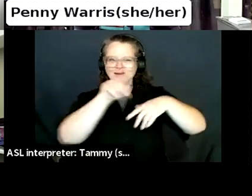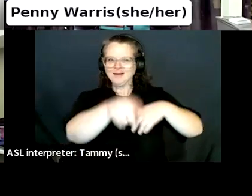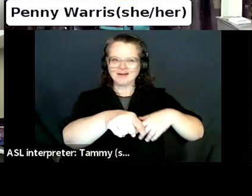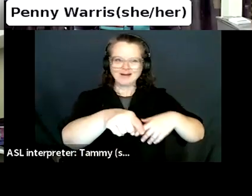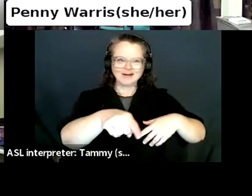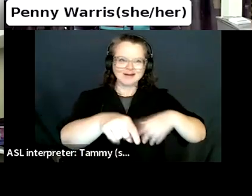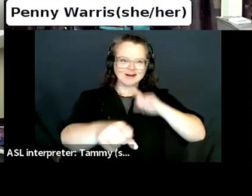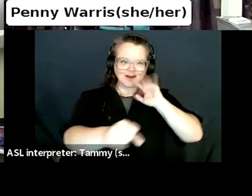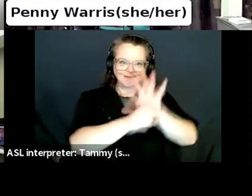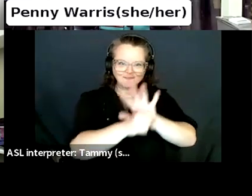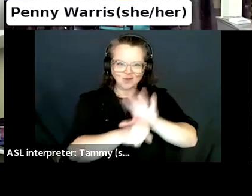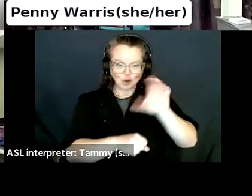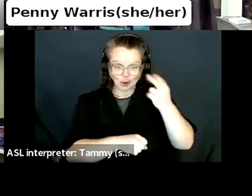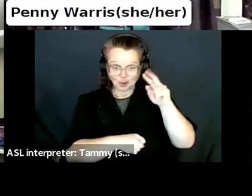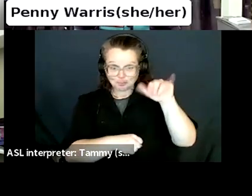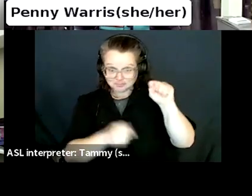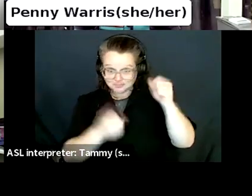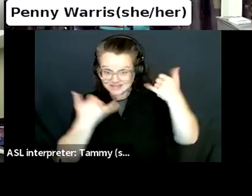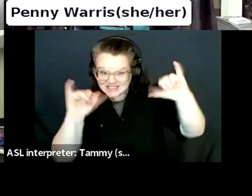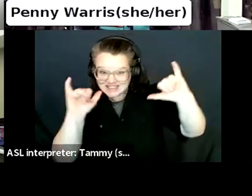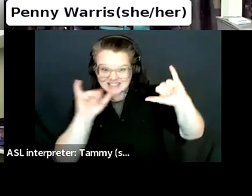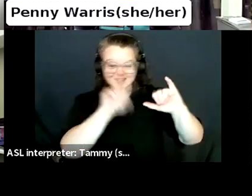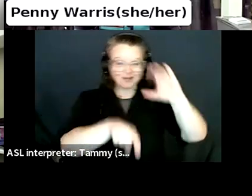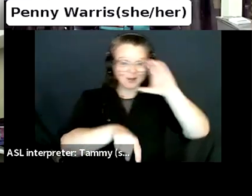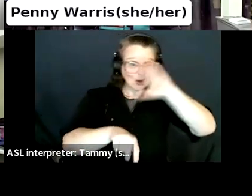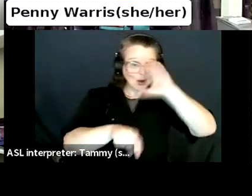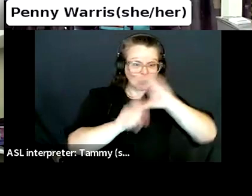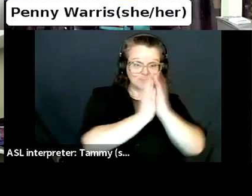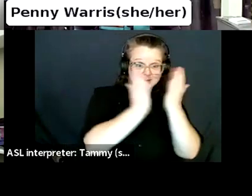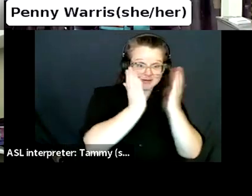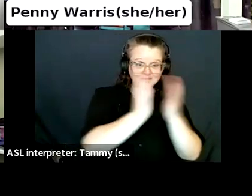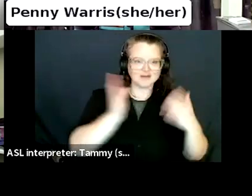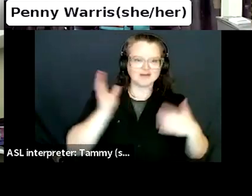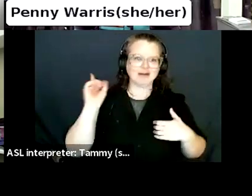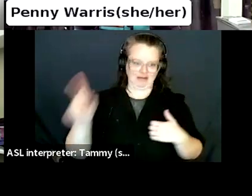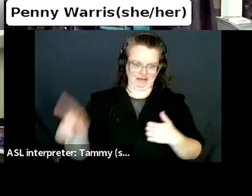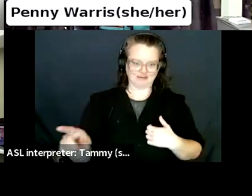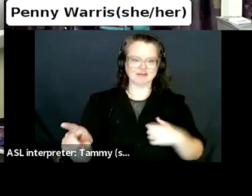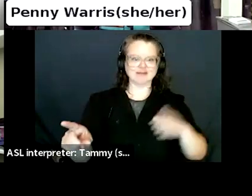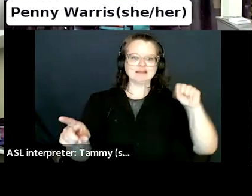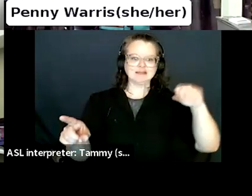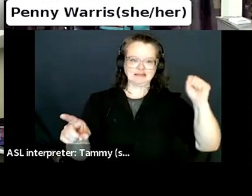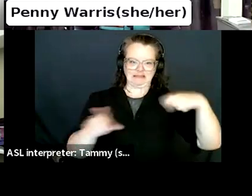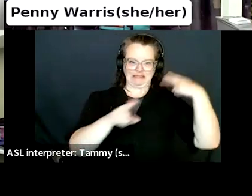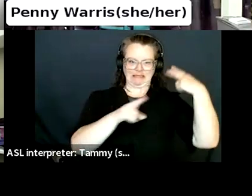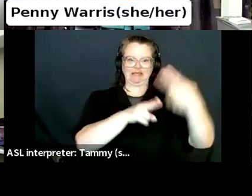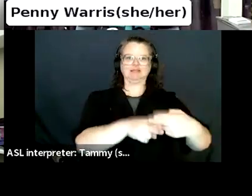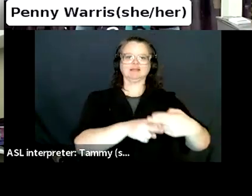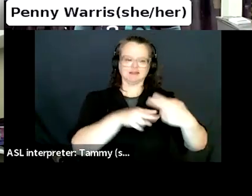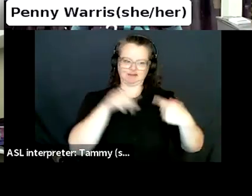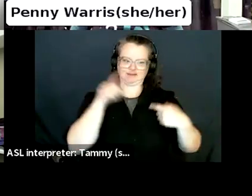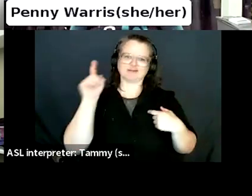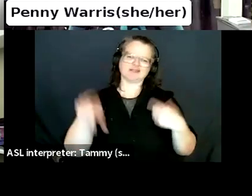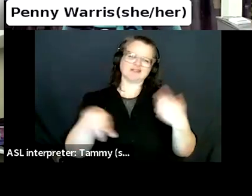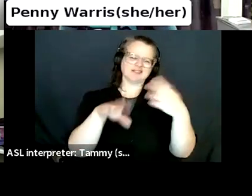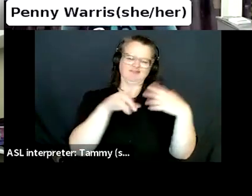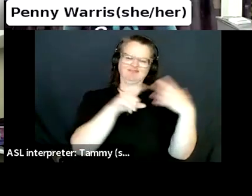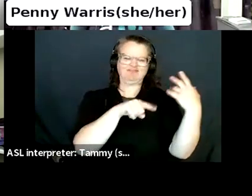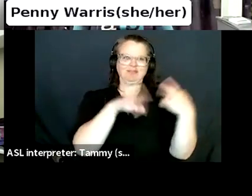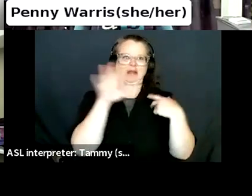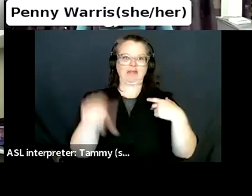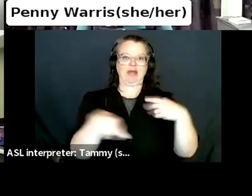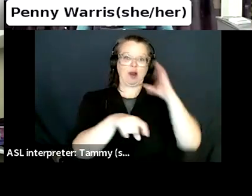I do. So the sidekick still exists on the east end of Toronto, near Leslieville. Um, yeah.